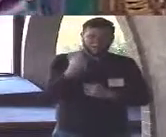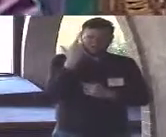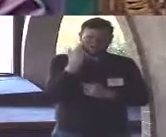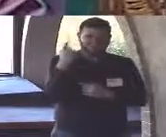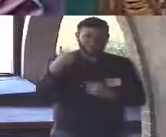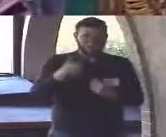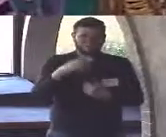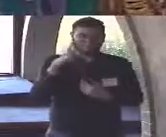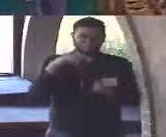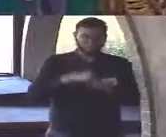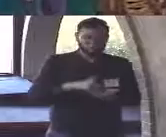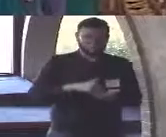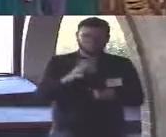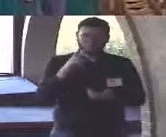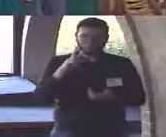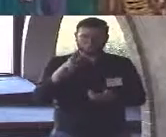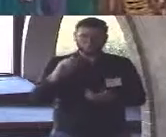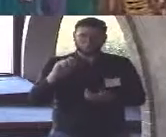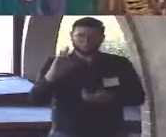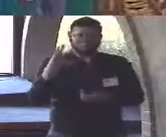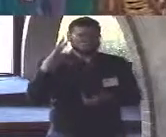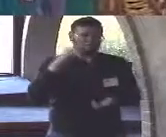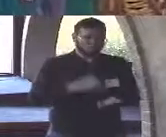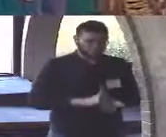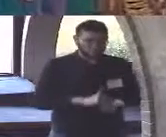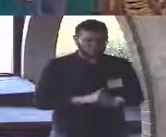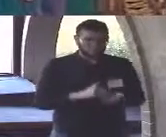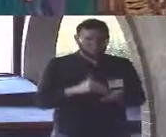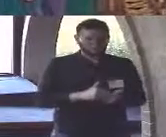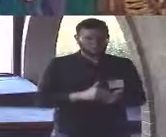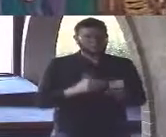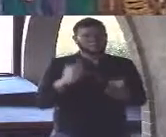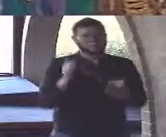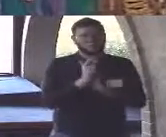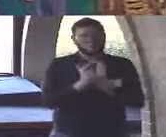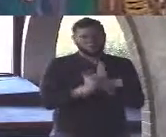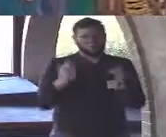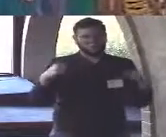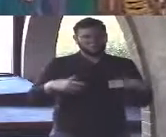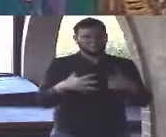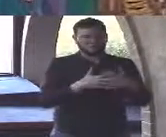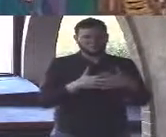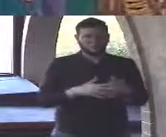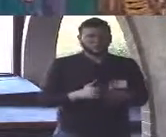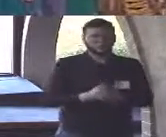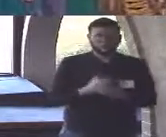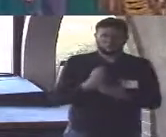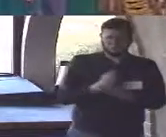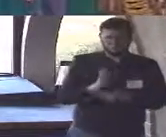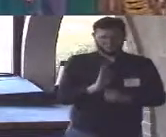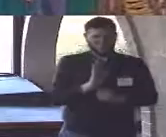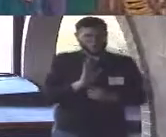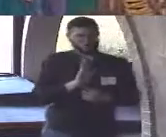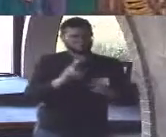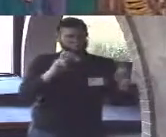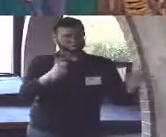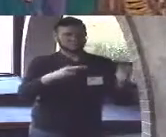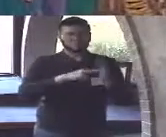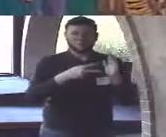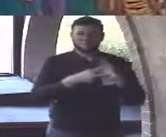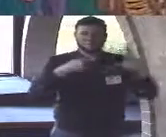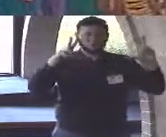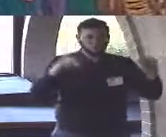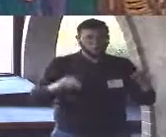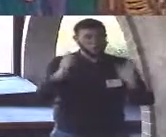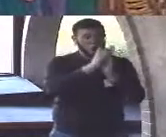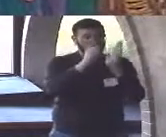the point is, Barthes would argue no writer has the tyrannical dictatorial authority to